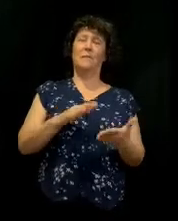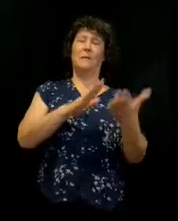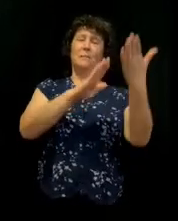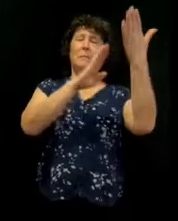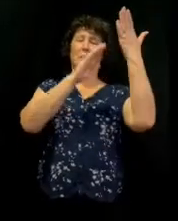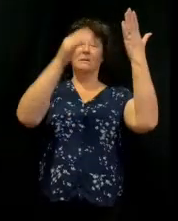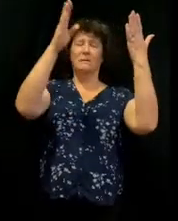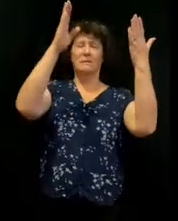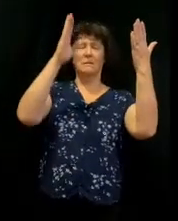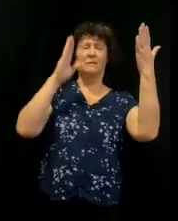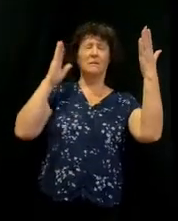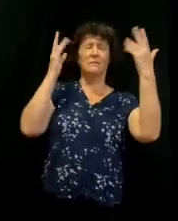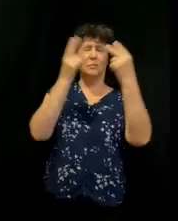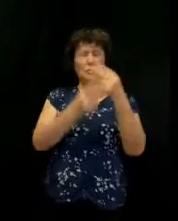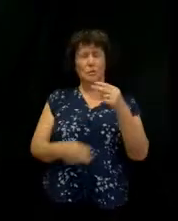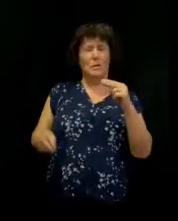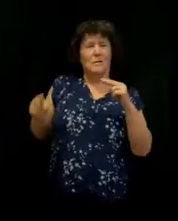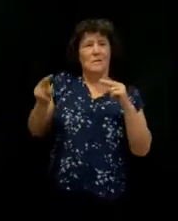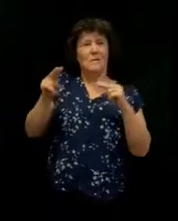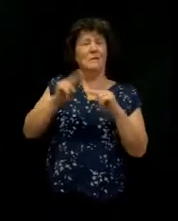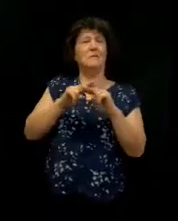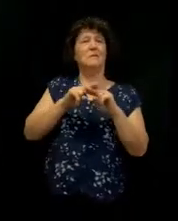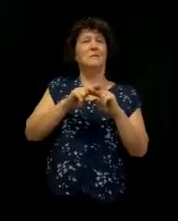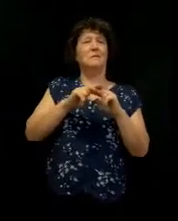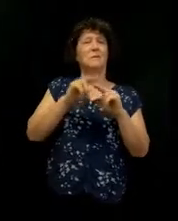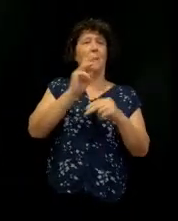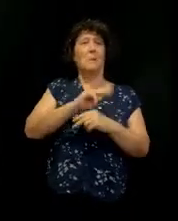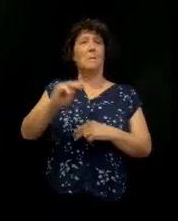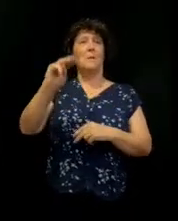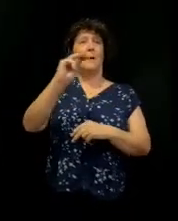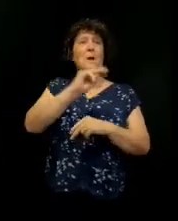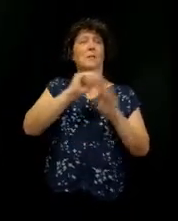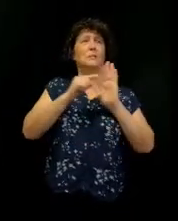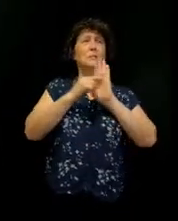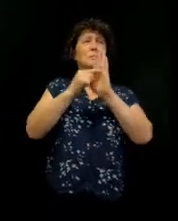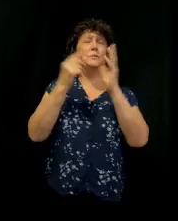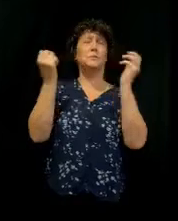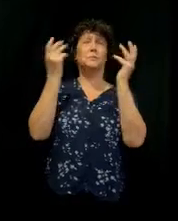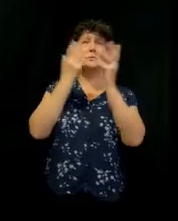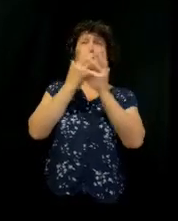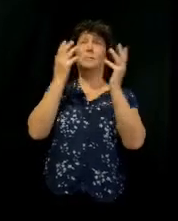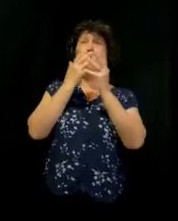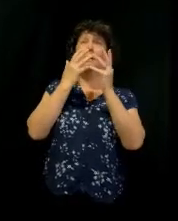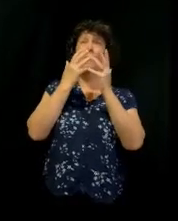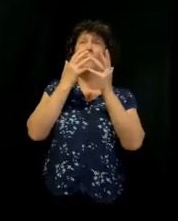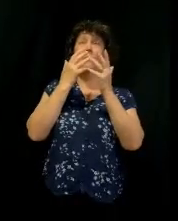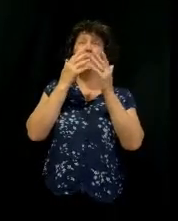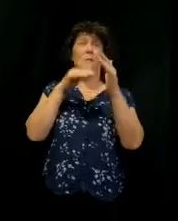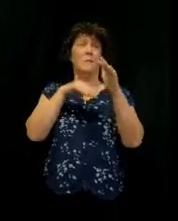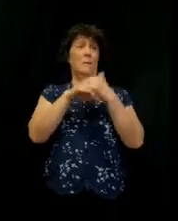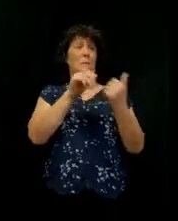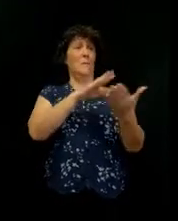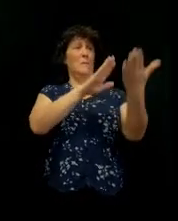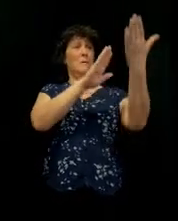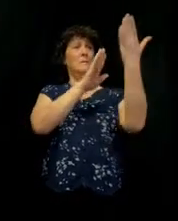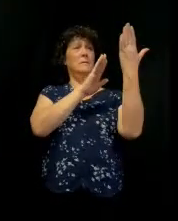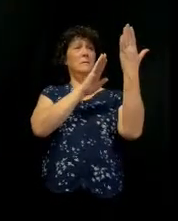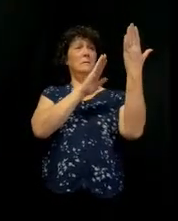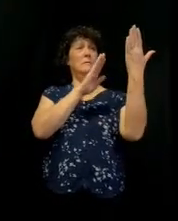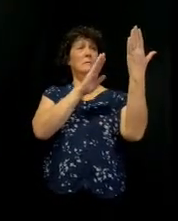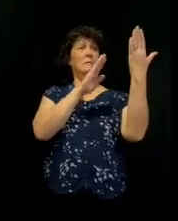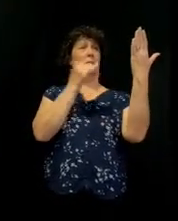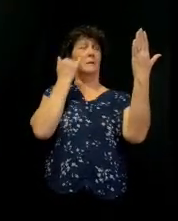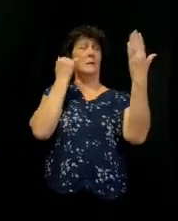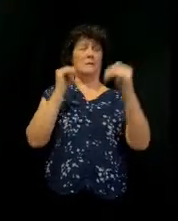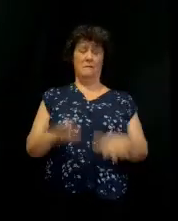of God increases. And, Lord, miracles and signs and wonders are in your presence, God. So, Lord, if the floodwaters